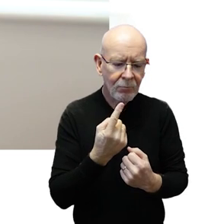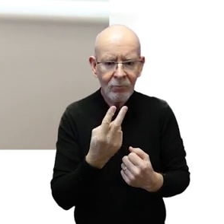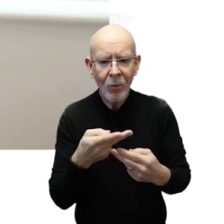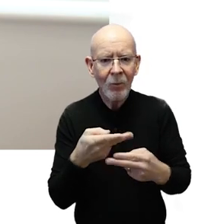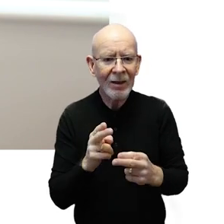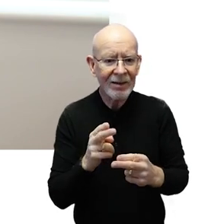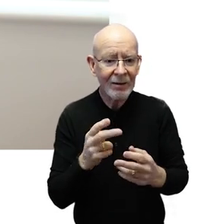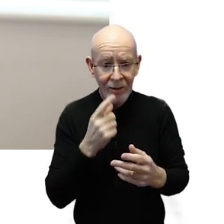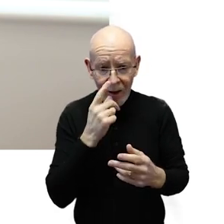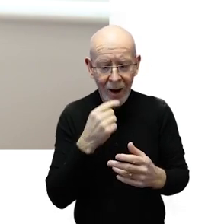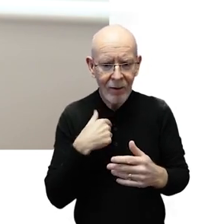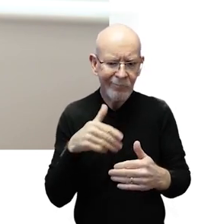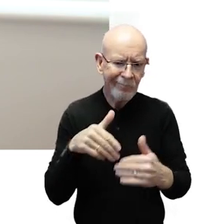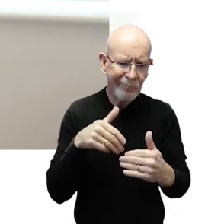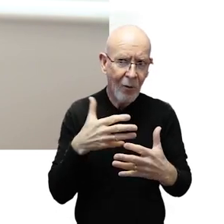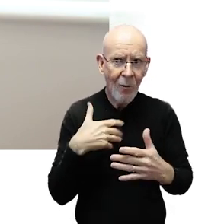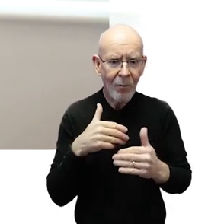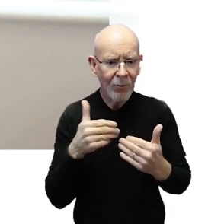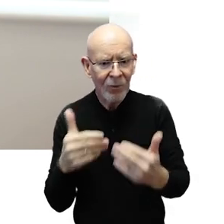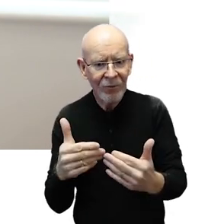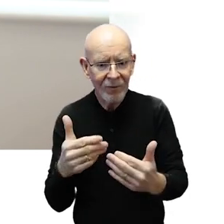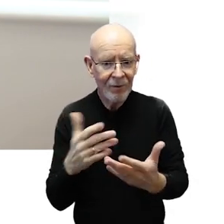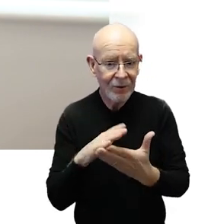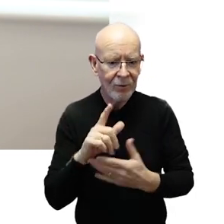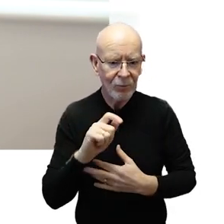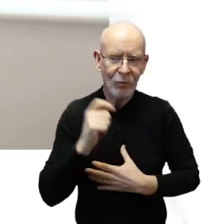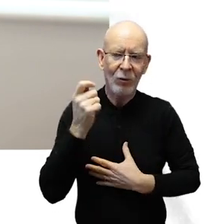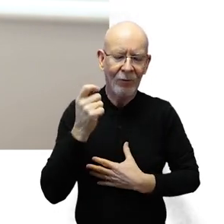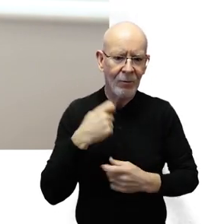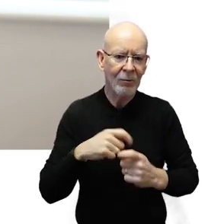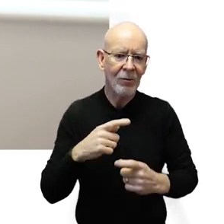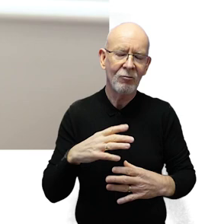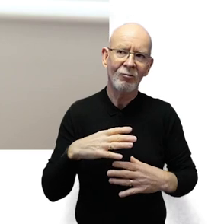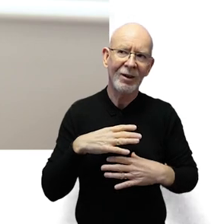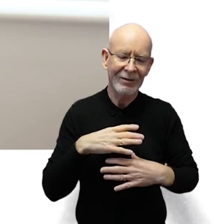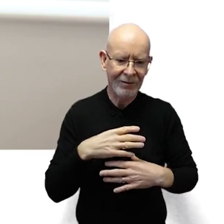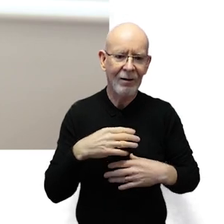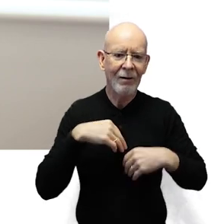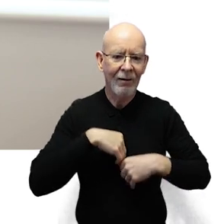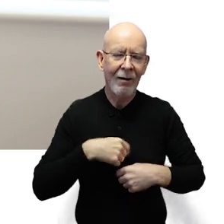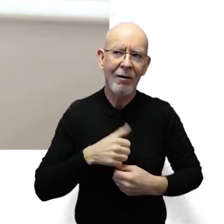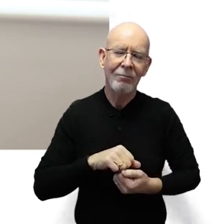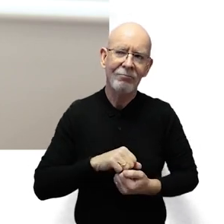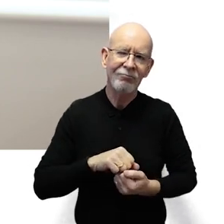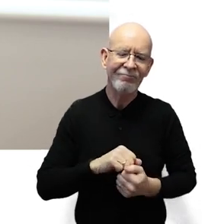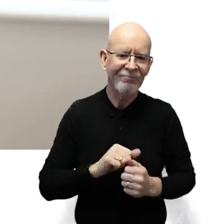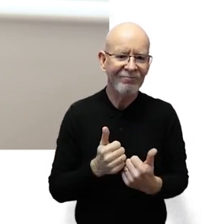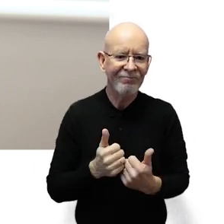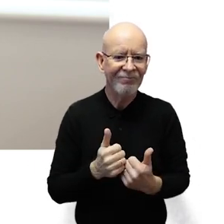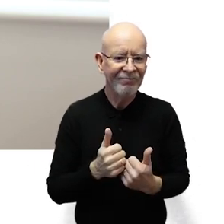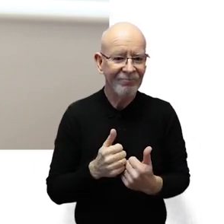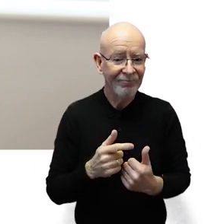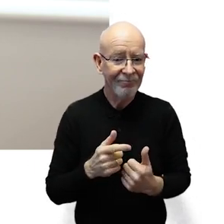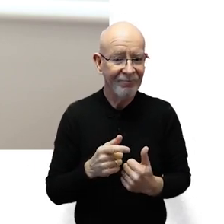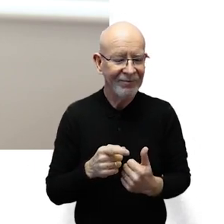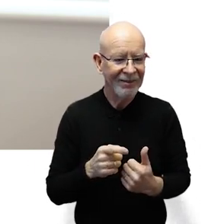one of the ways we can get the fight or flight system to switch off and turn into rest and digest mode is by doing relaxed breathing with the